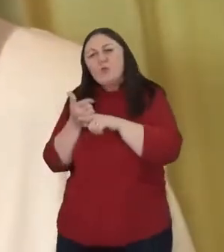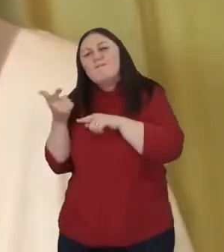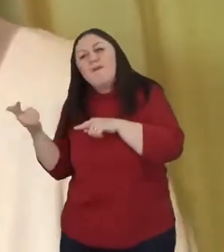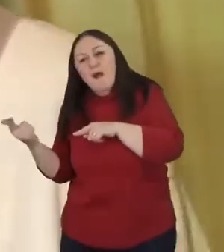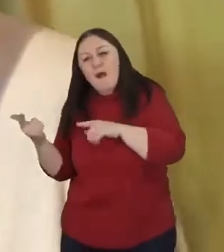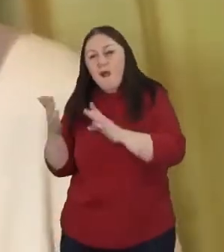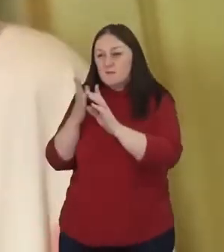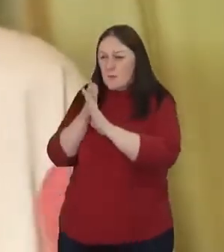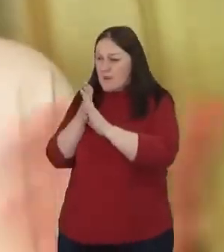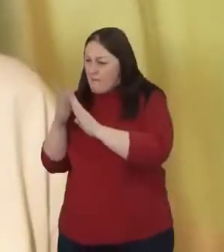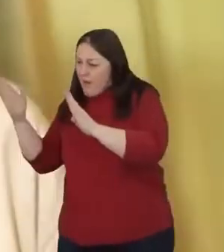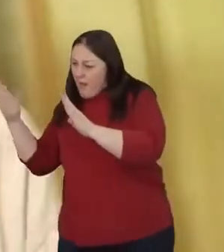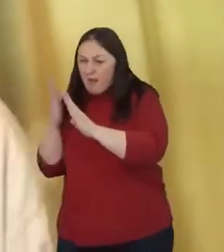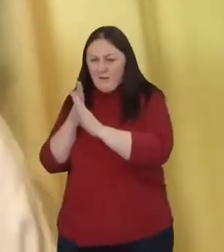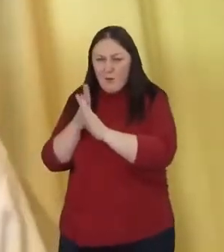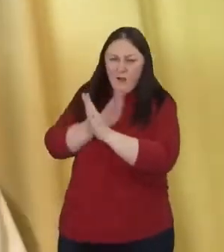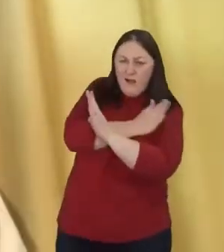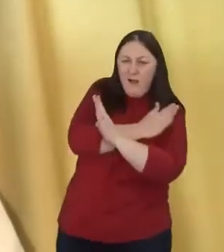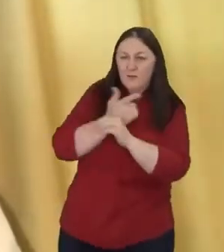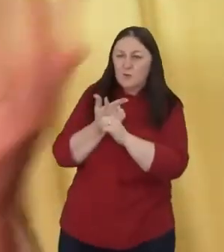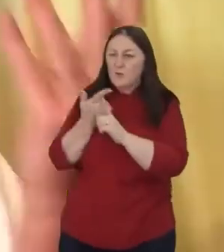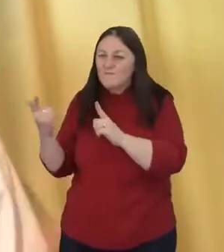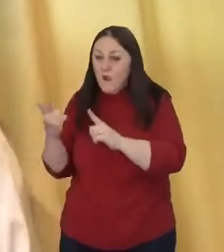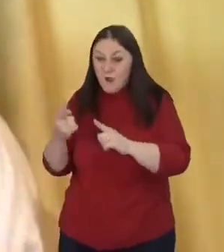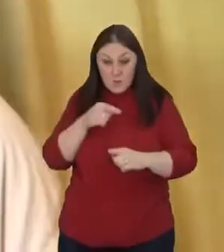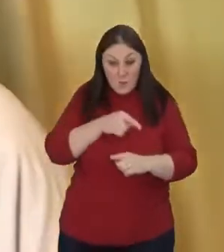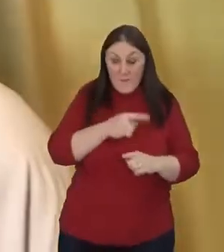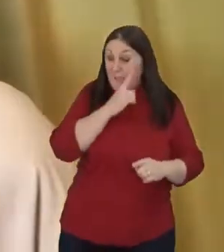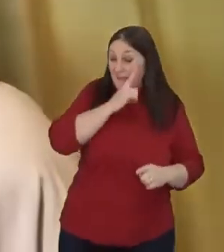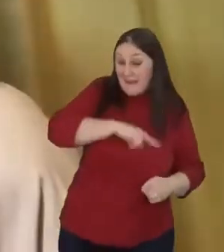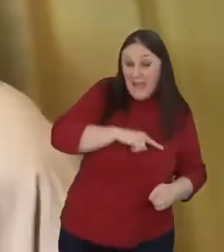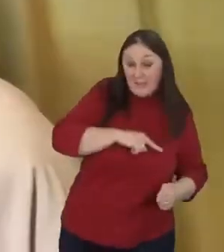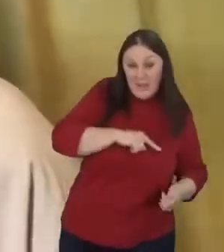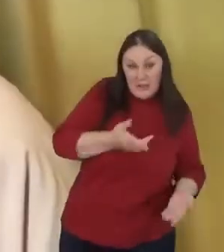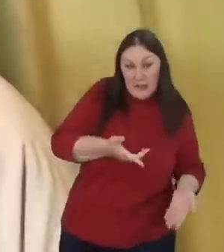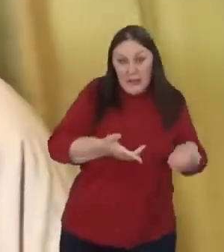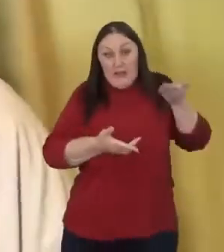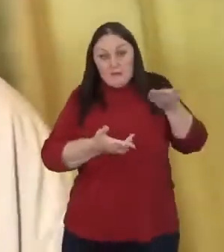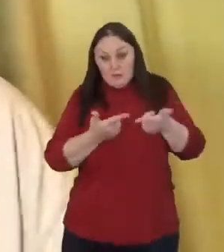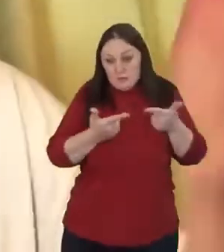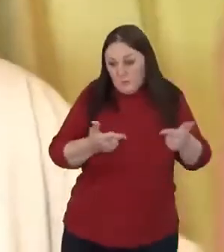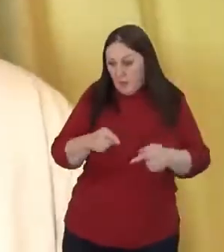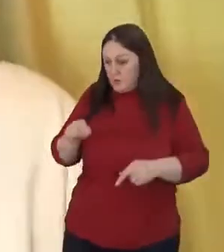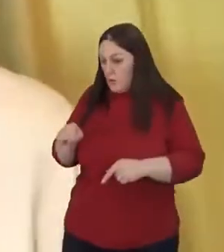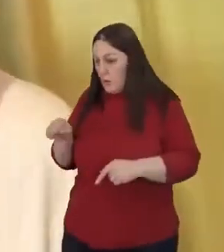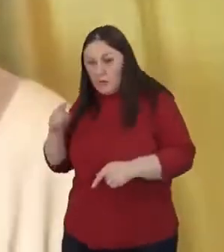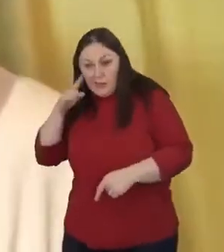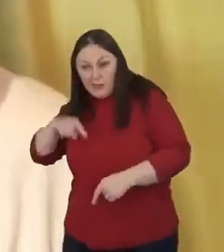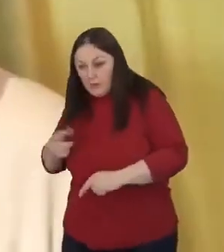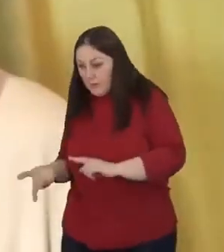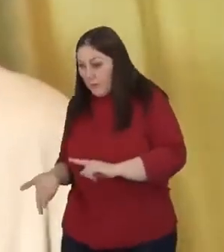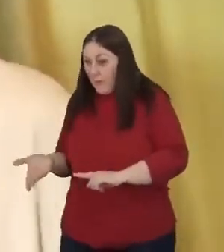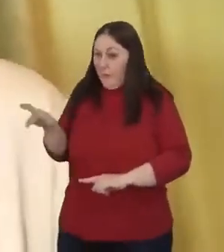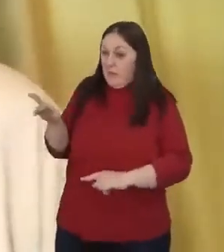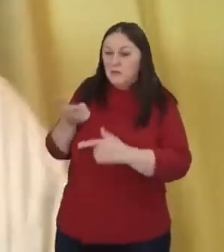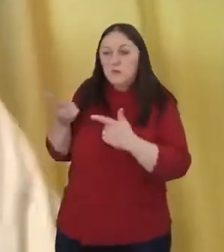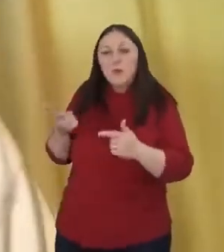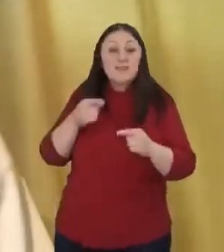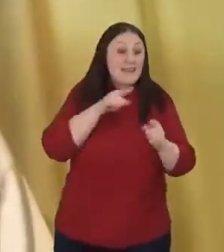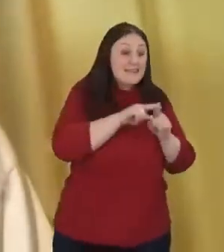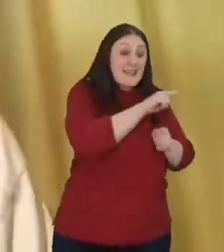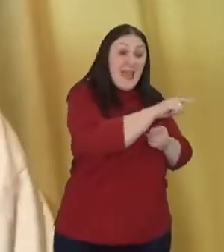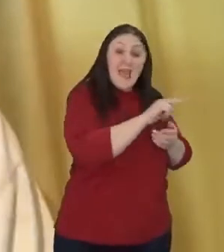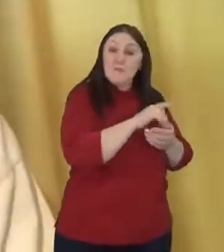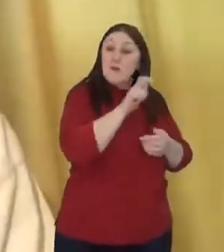exaggerate what we've neglected. And that's what a lot of the heresies were, right? Is they were emphasizing one truth at the